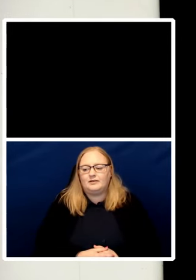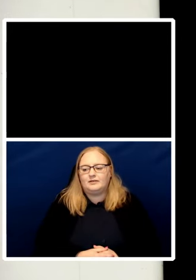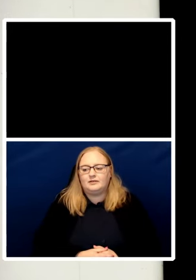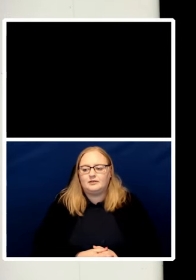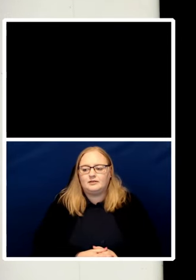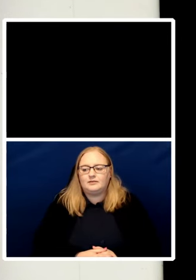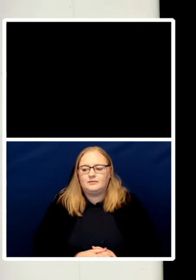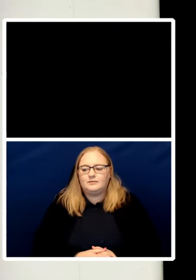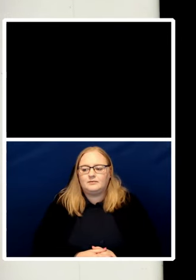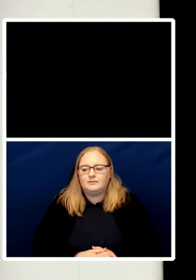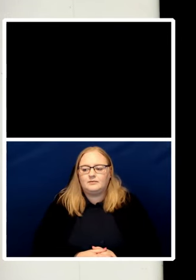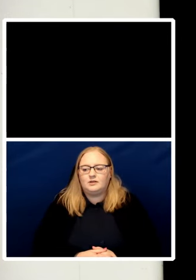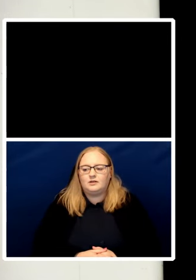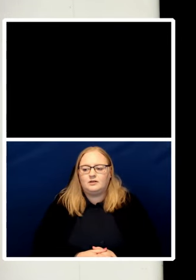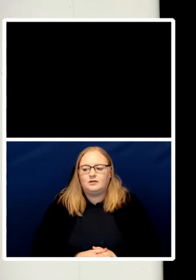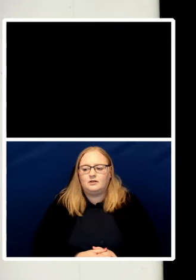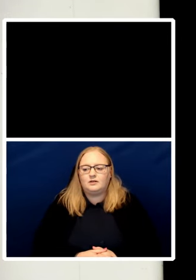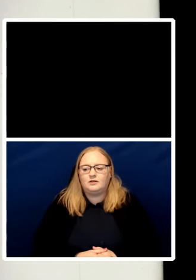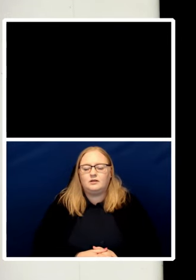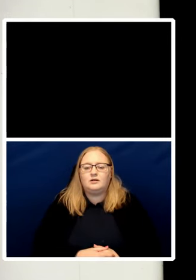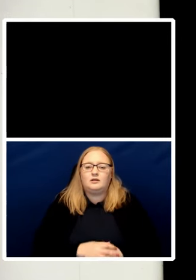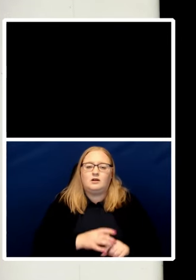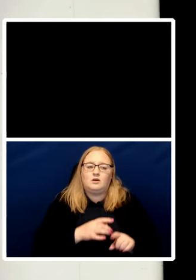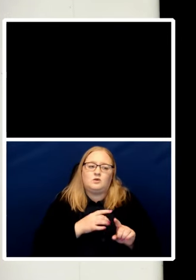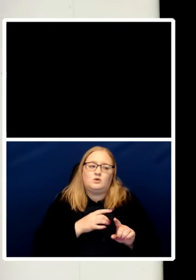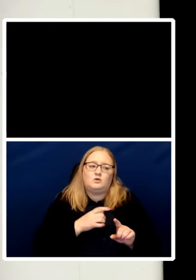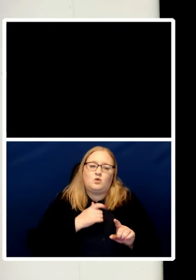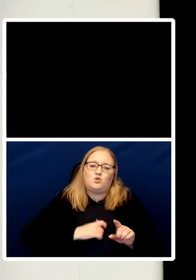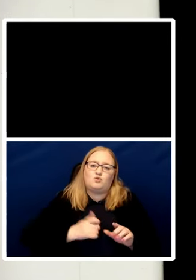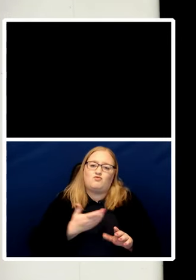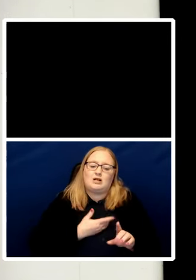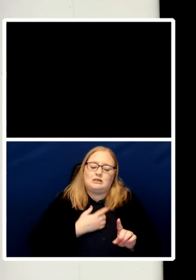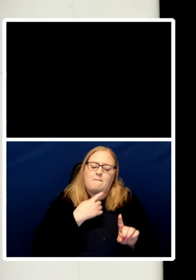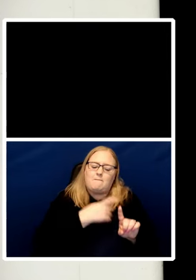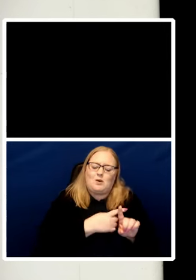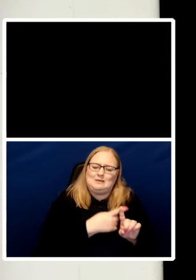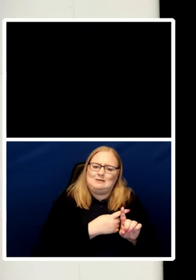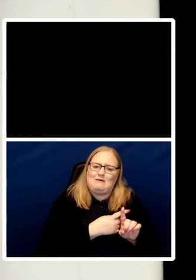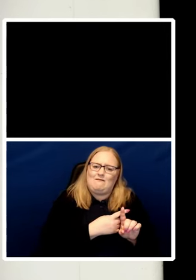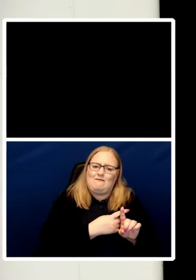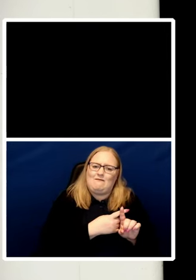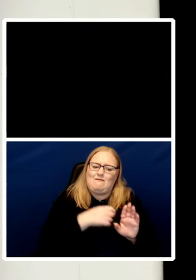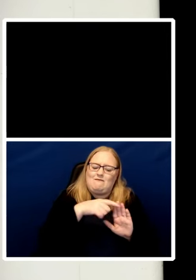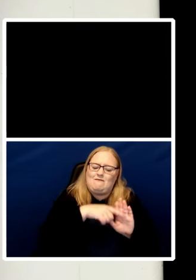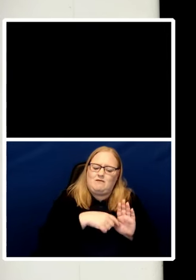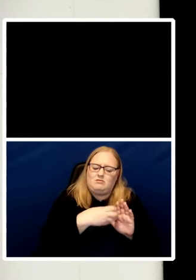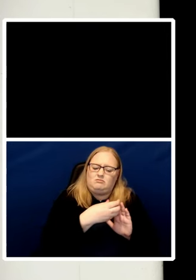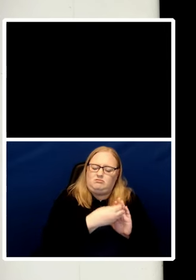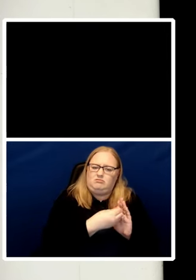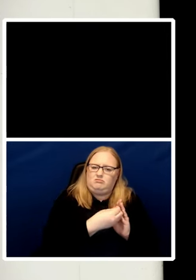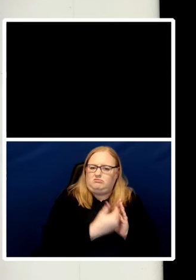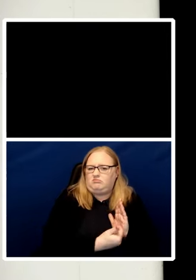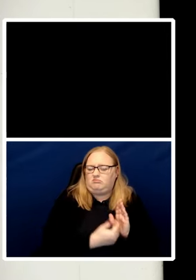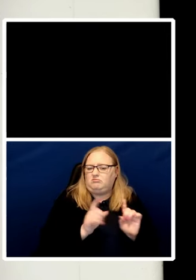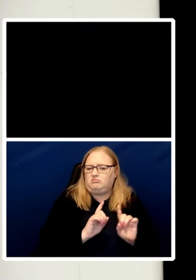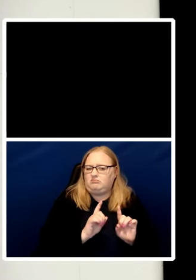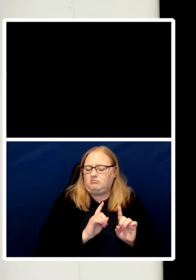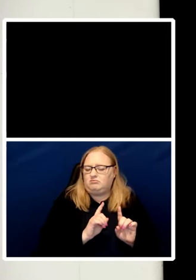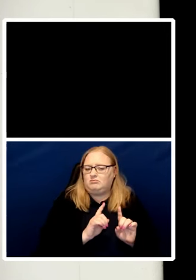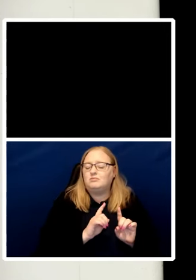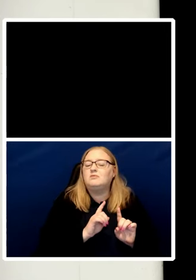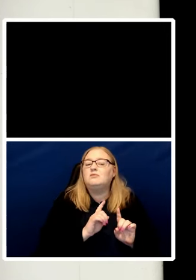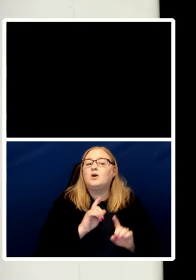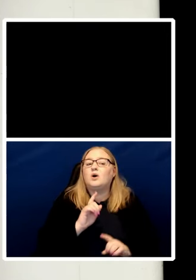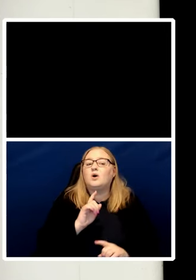first of all what do I mean by the positive side of human rights I mean that the idea of human rights is to make people visible in